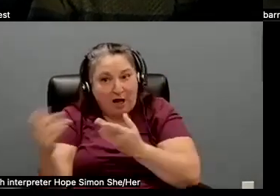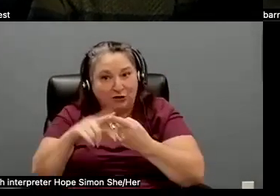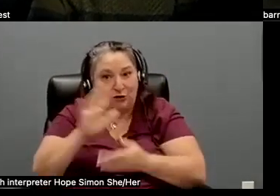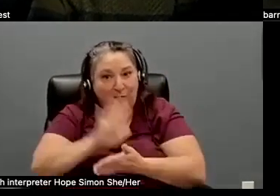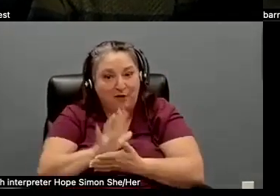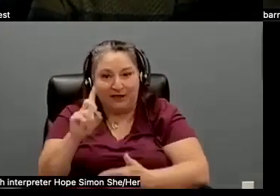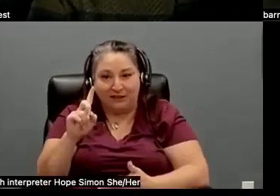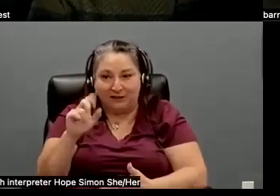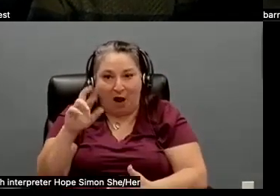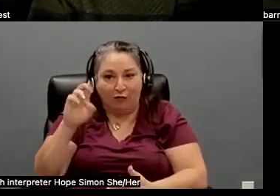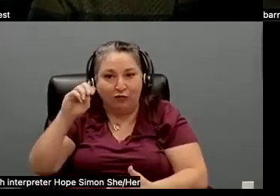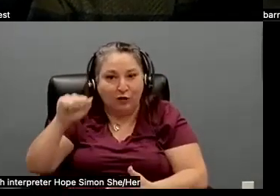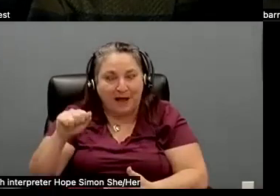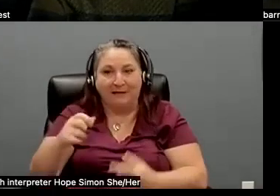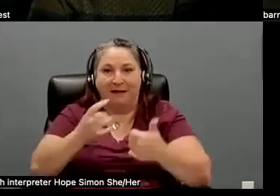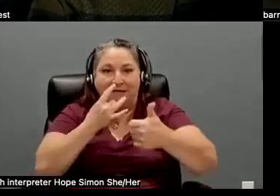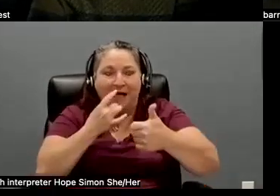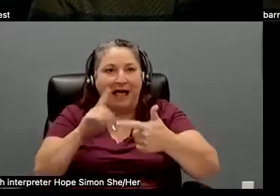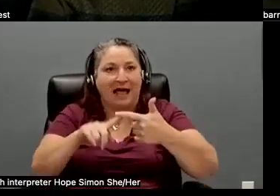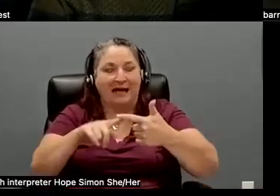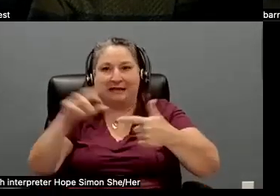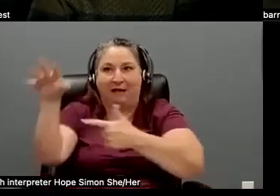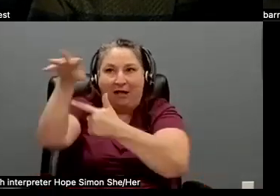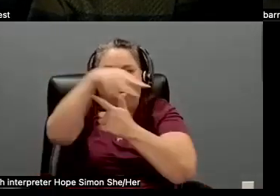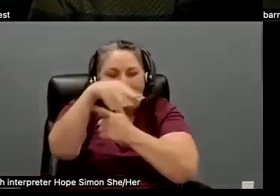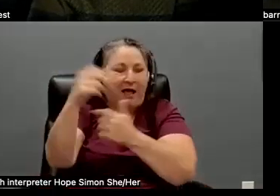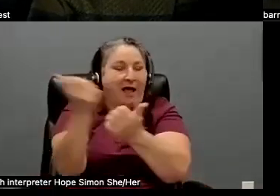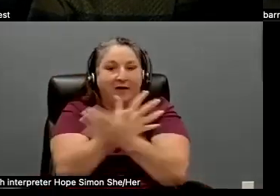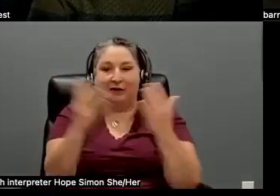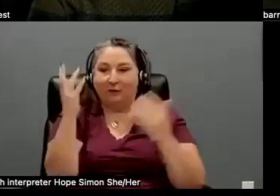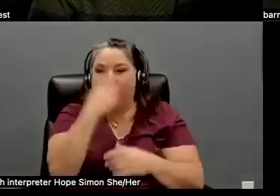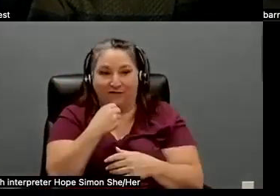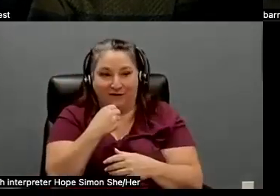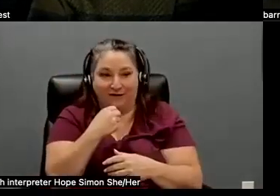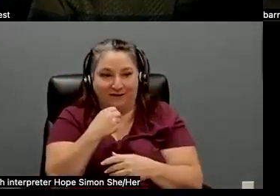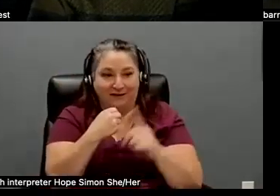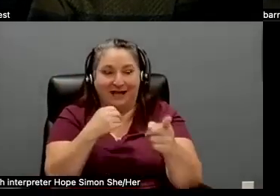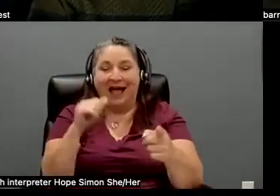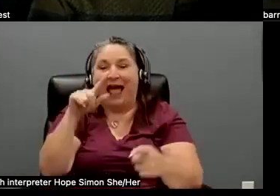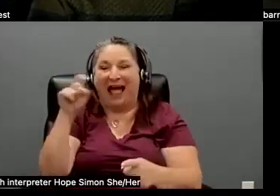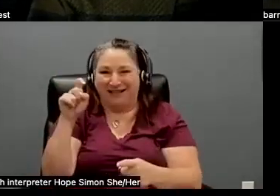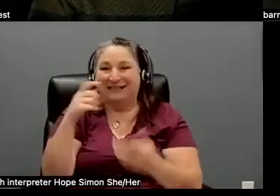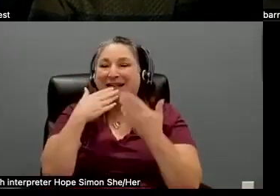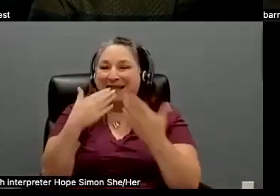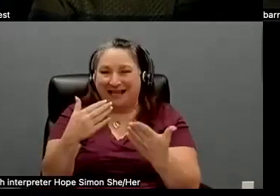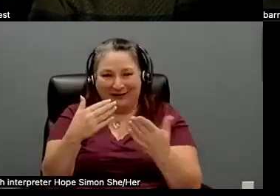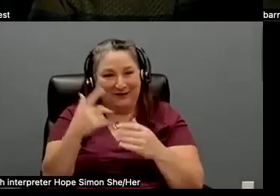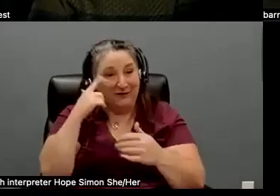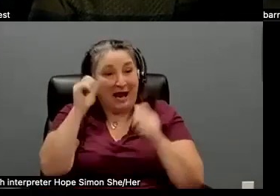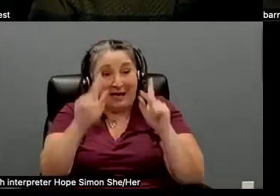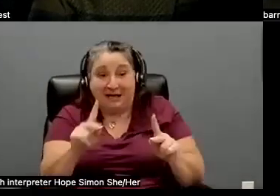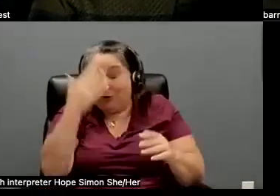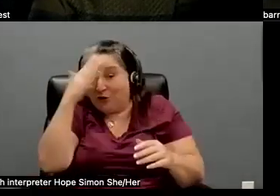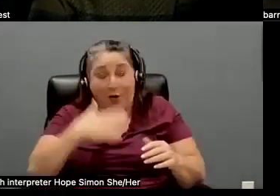I mean, the, the lighting, the everything. It was beautiful. Well, thank, thank you very much for saying so. I mean, my, for anybody who doesn't know my